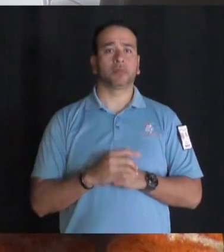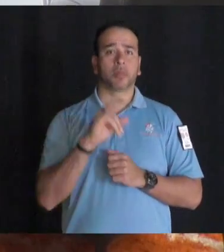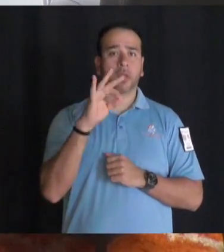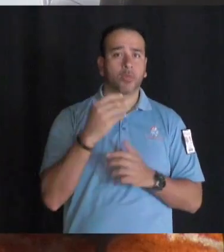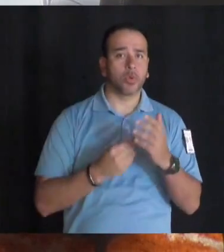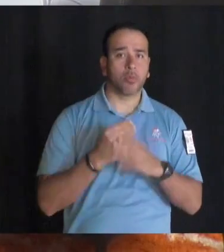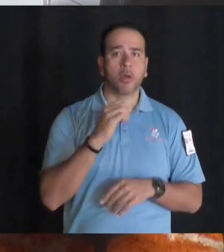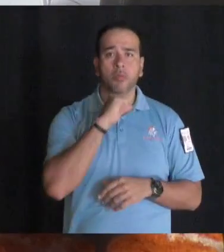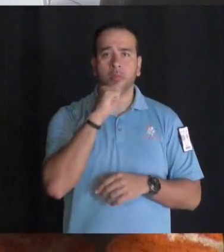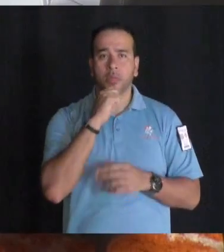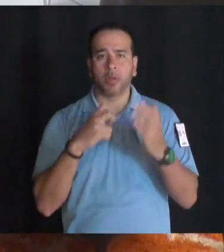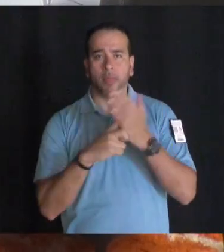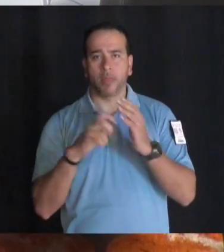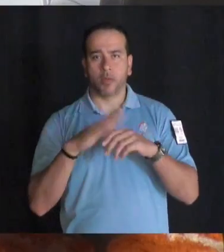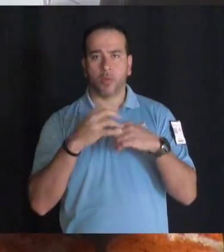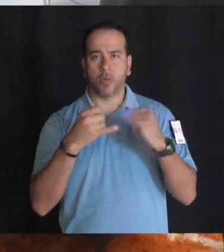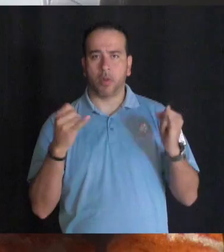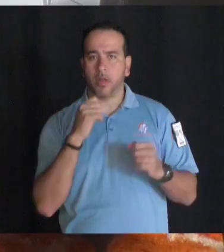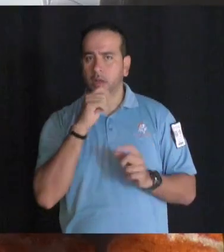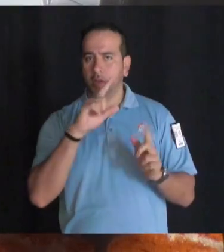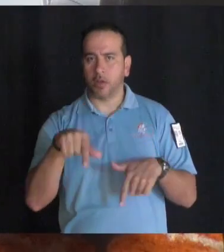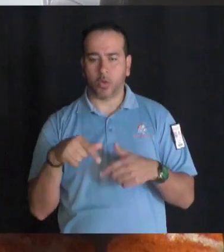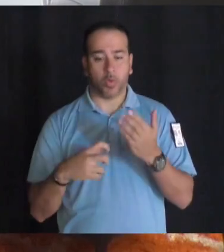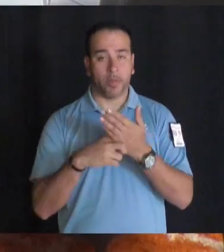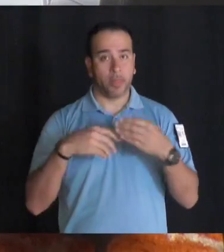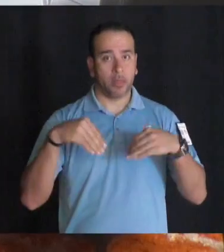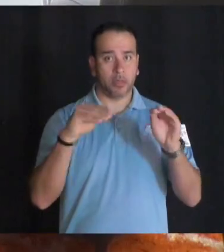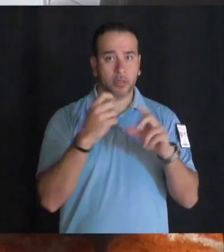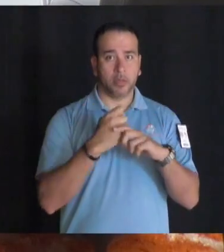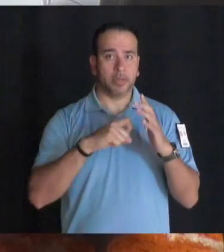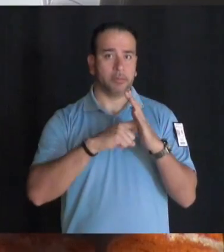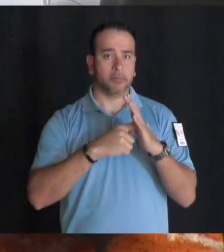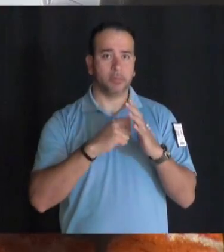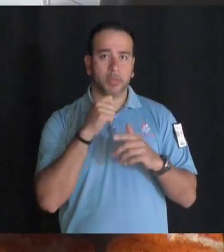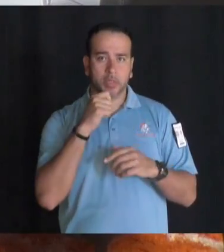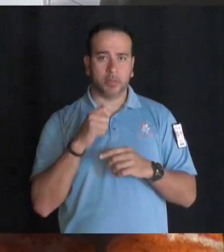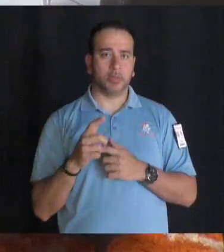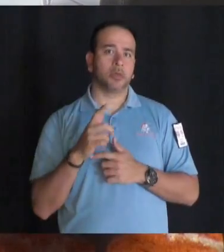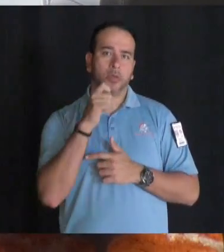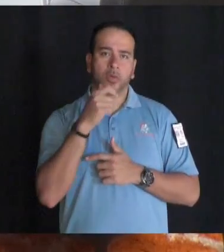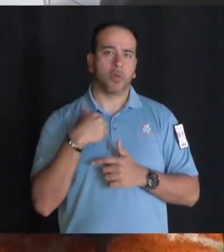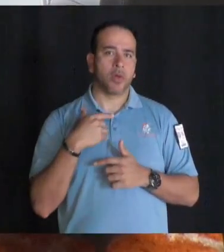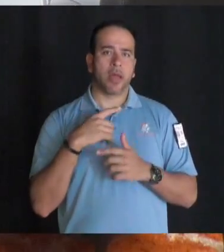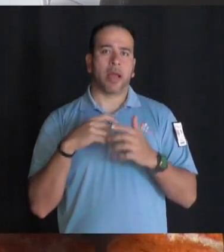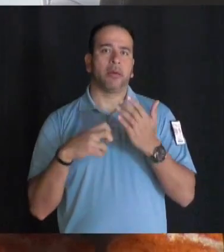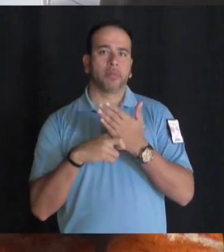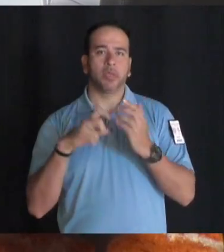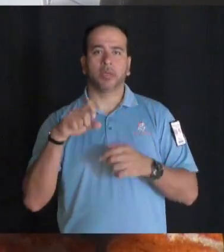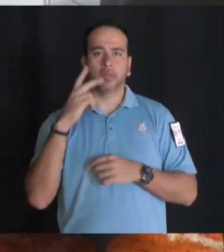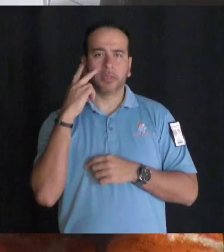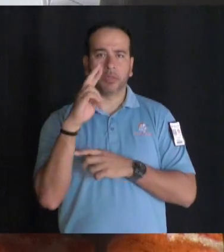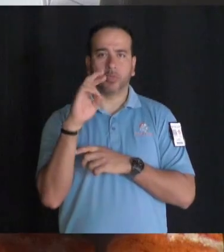you purchased a prom ticket online and did not go to ticket sales to get a keychain, you do not have a ticket to the dance. You need to see Ms.